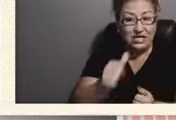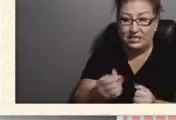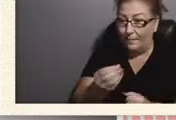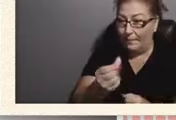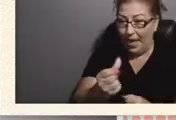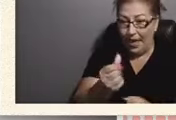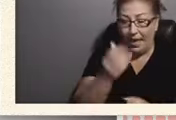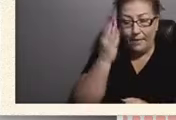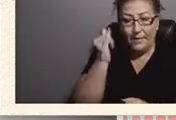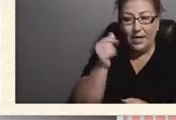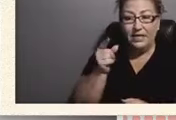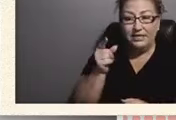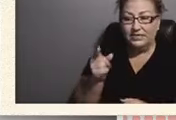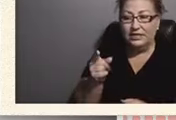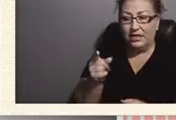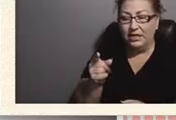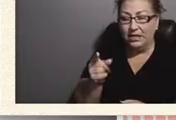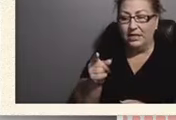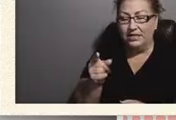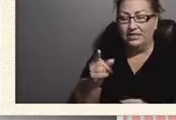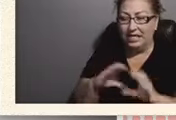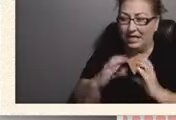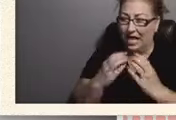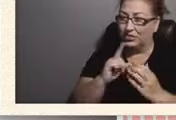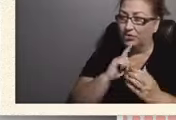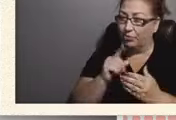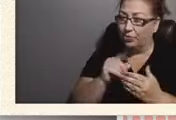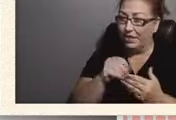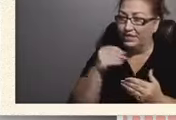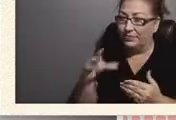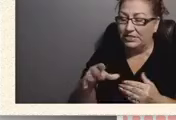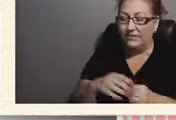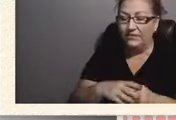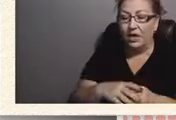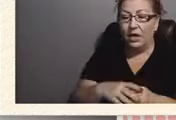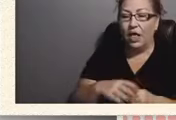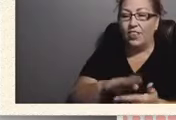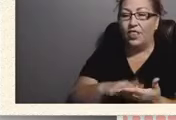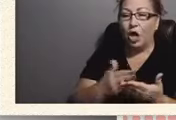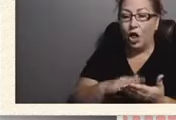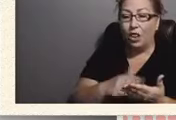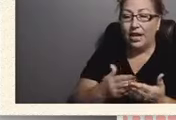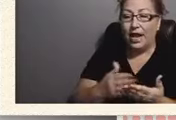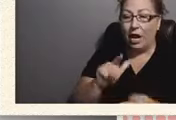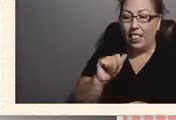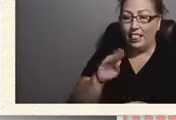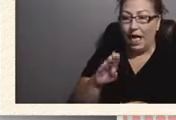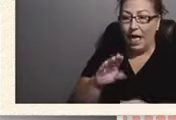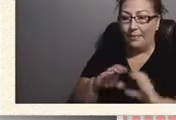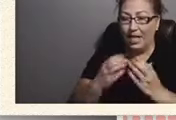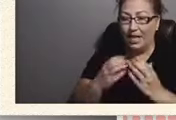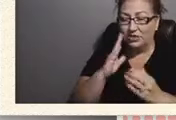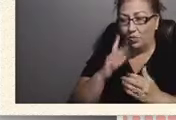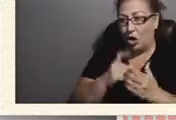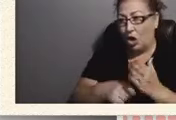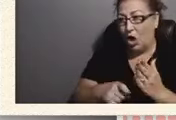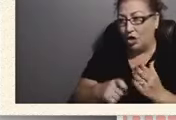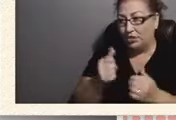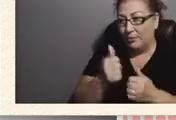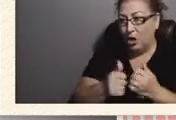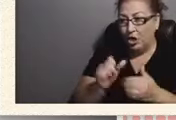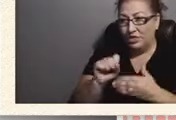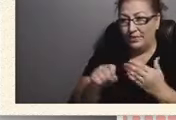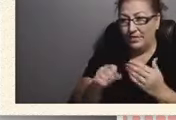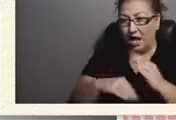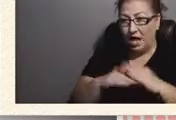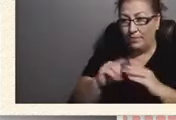classes was quite expensive. The culinary lab classes could cost per semester up to $5,000